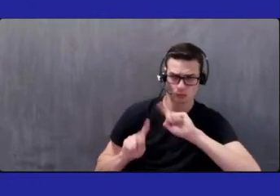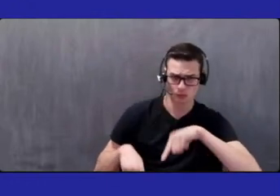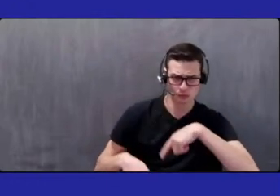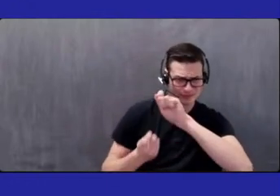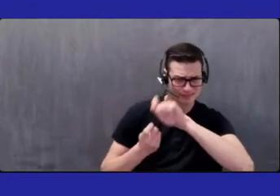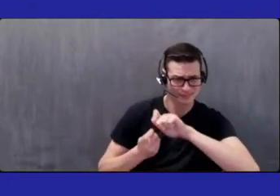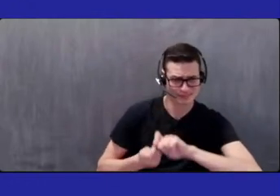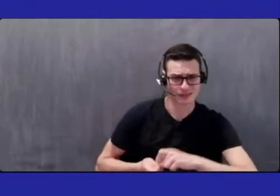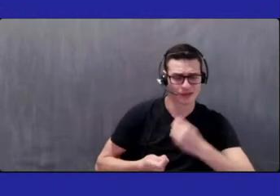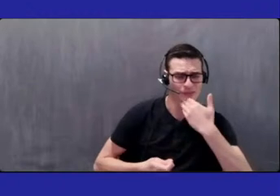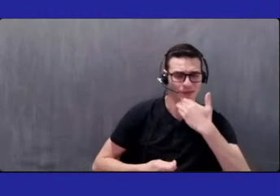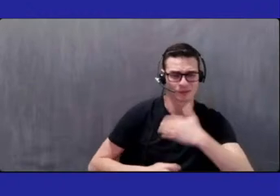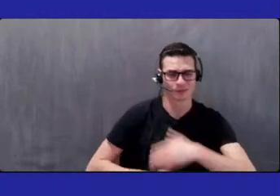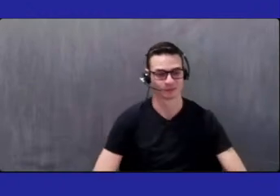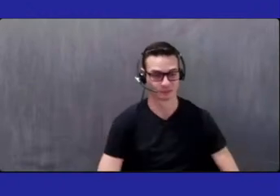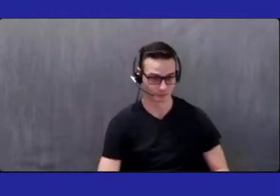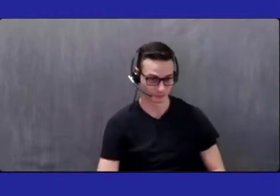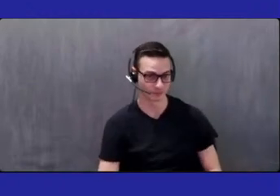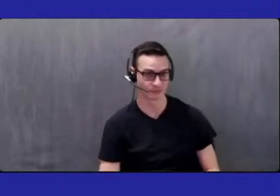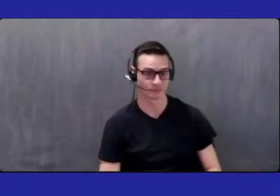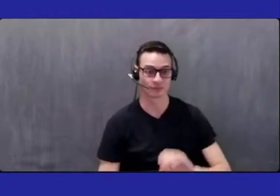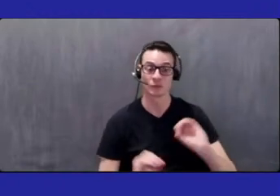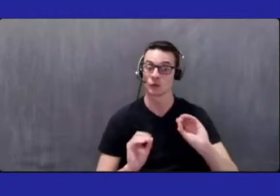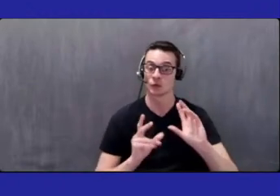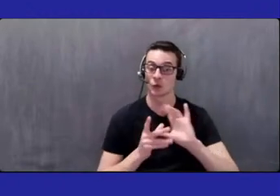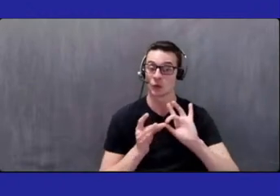Thank you so much. I have no questions.